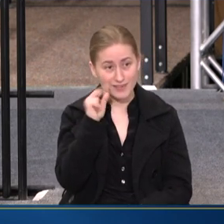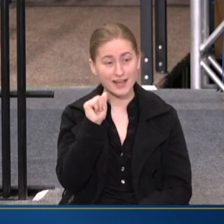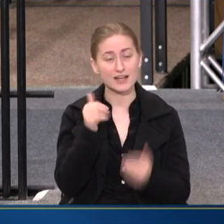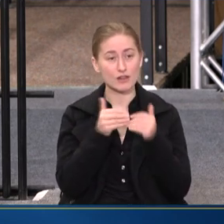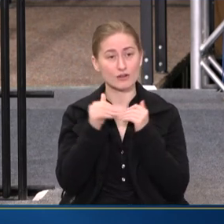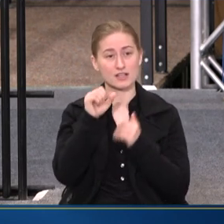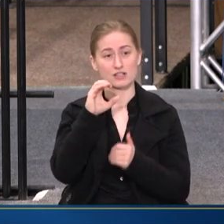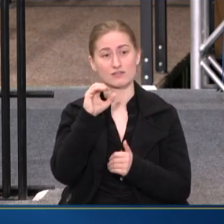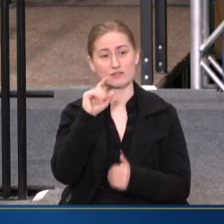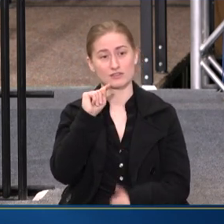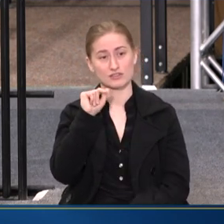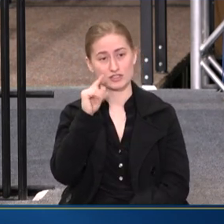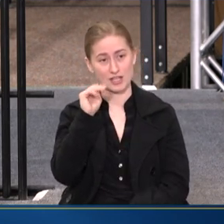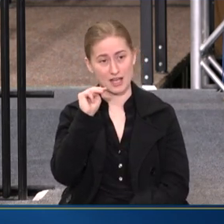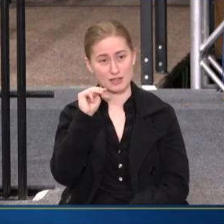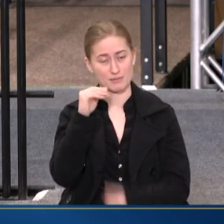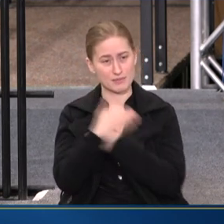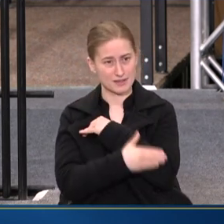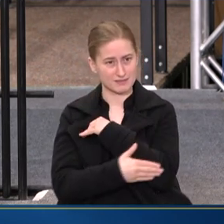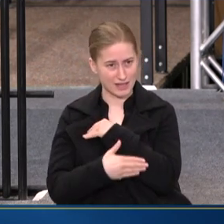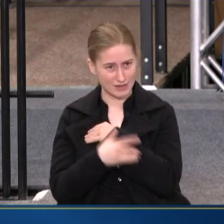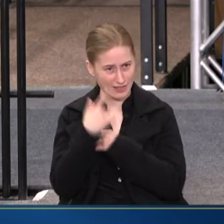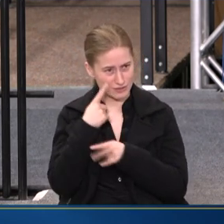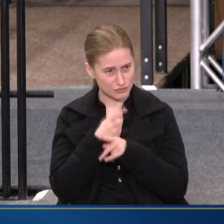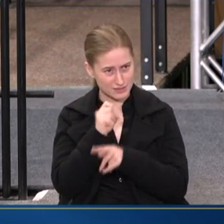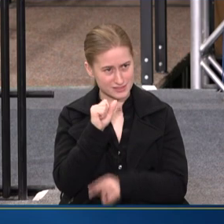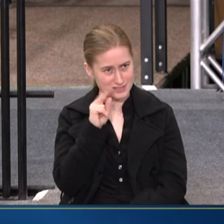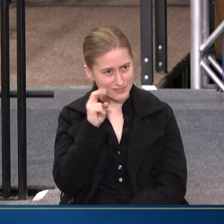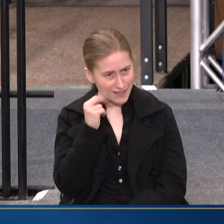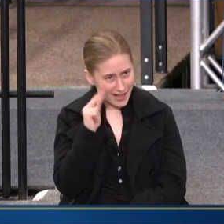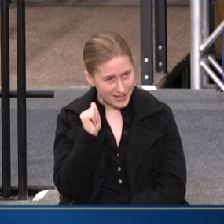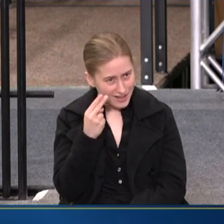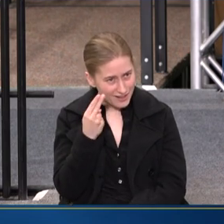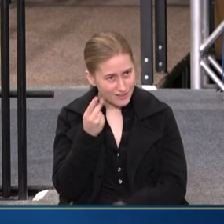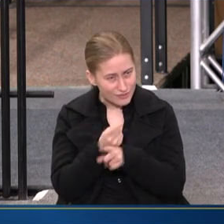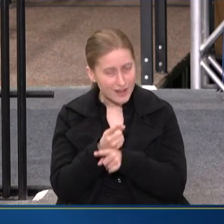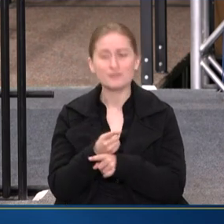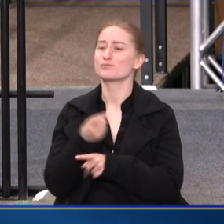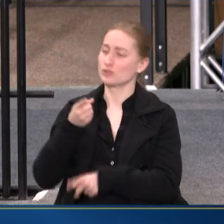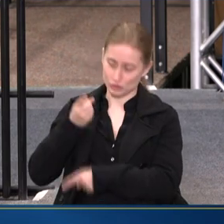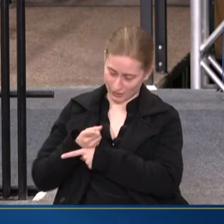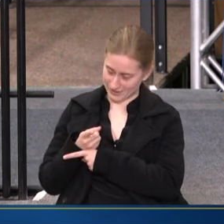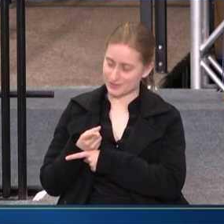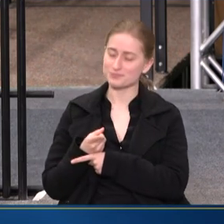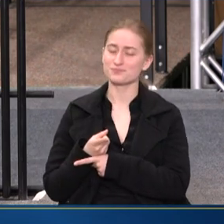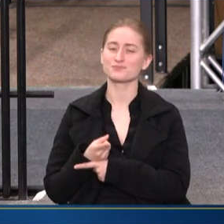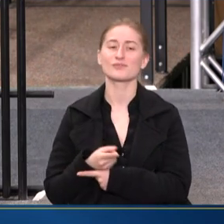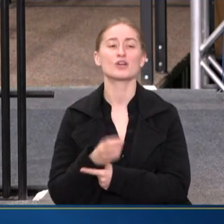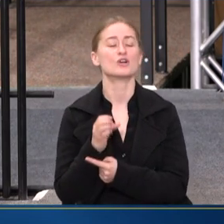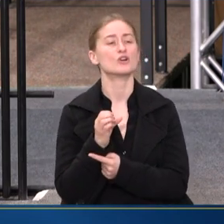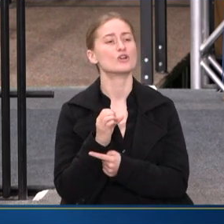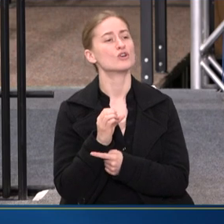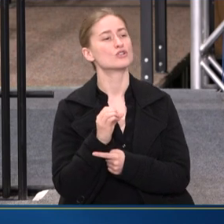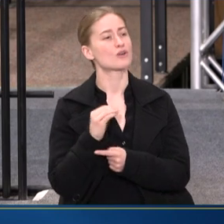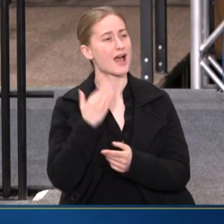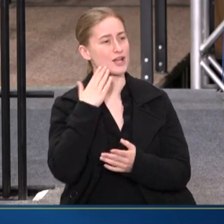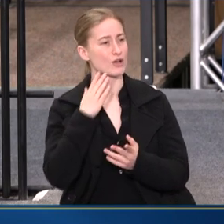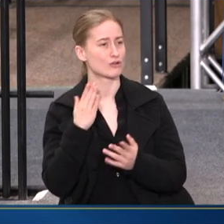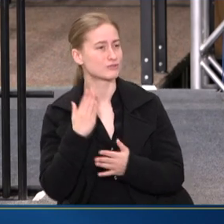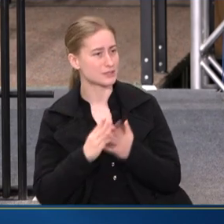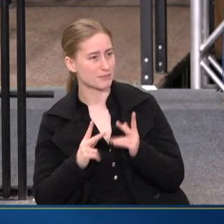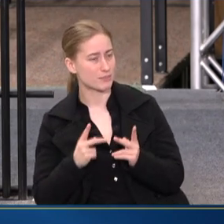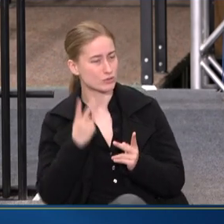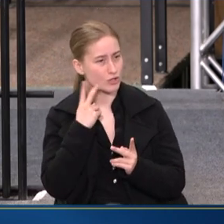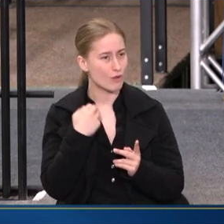rest of Chatham County down there. think I'm right to Savannah, right? That's correct. So I wanted to, you know, and I know folks probably